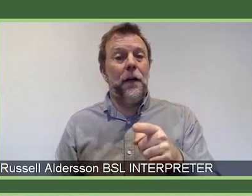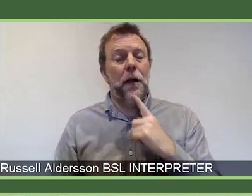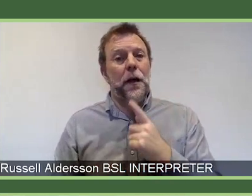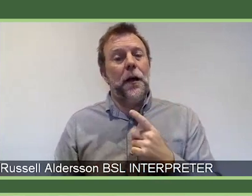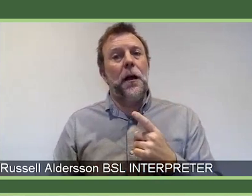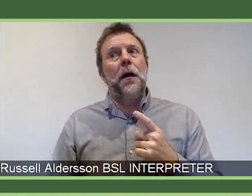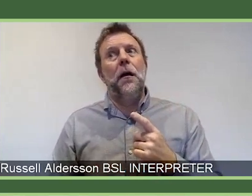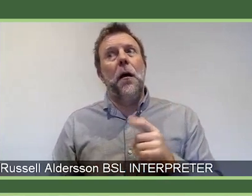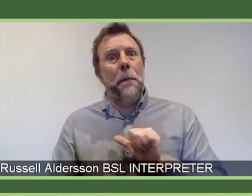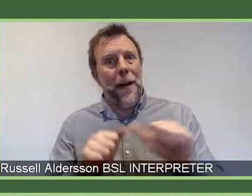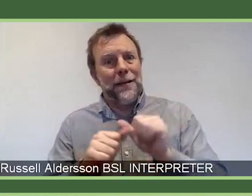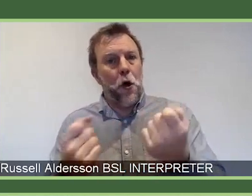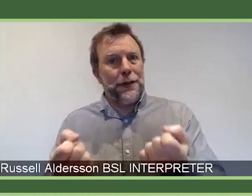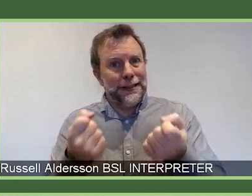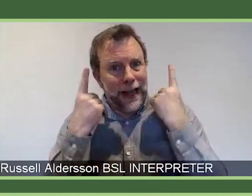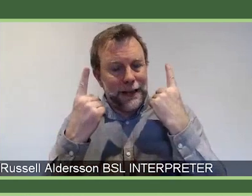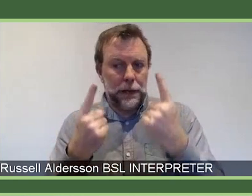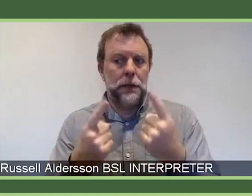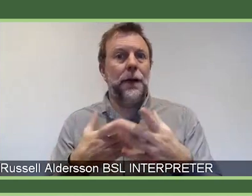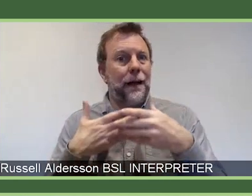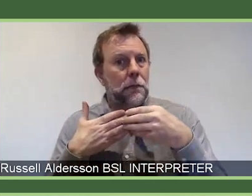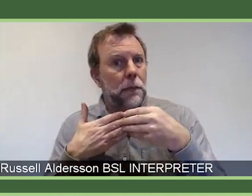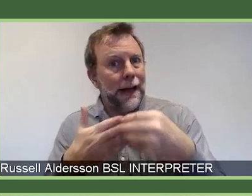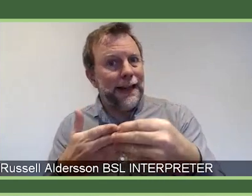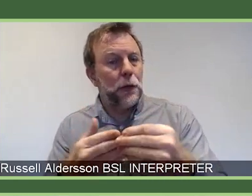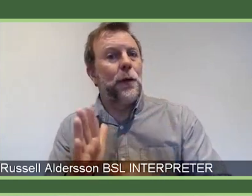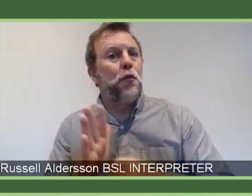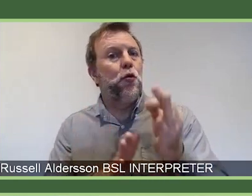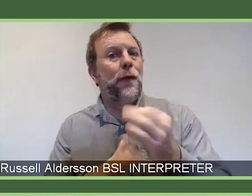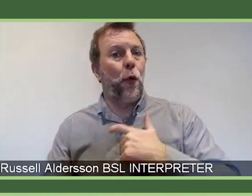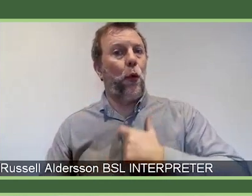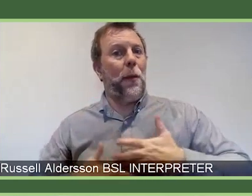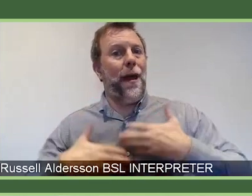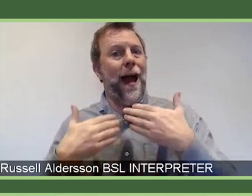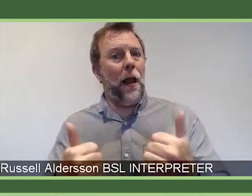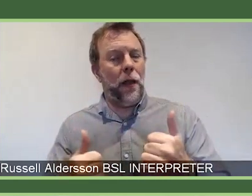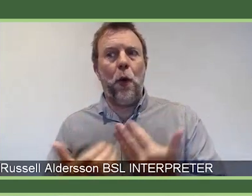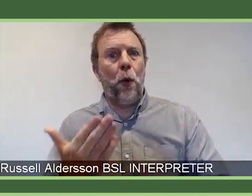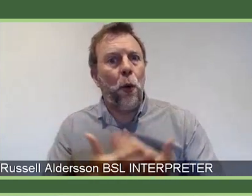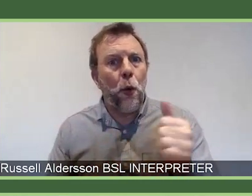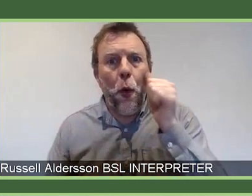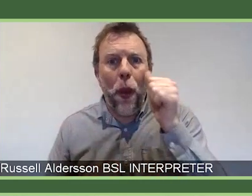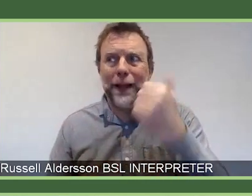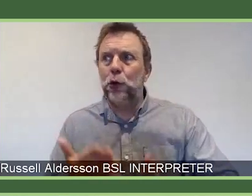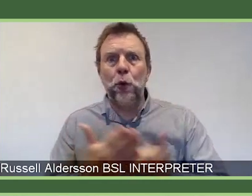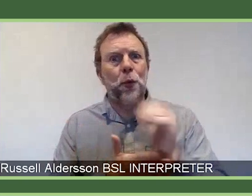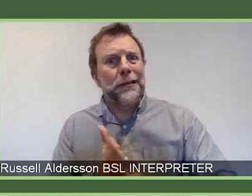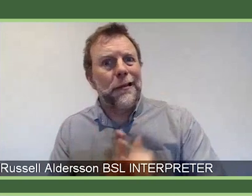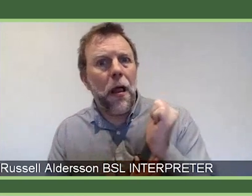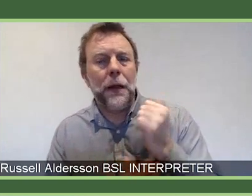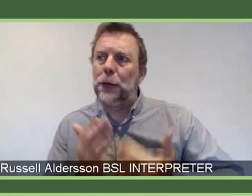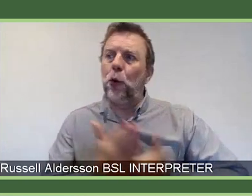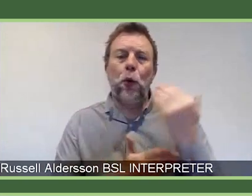understanding that could lead to improved human health. So, new insights and potentially new tools that open up new